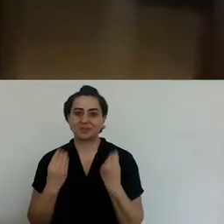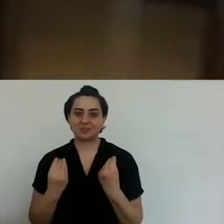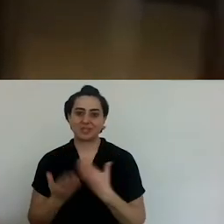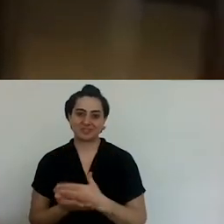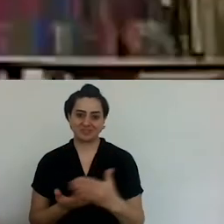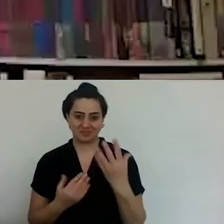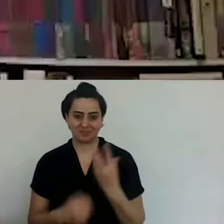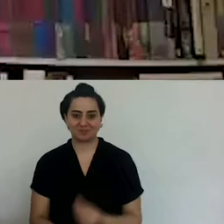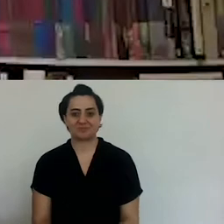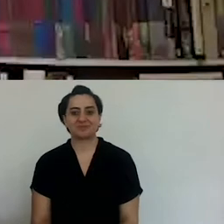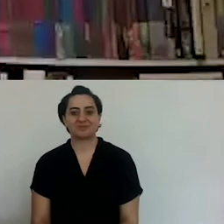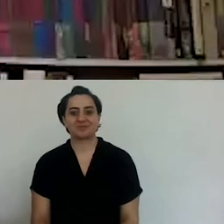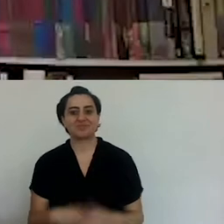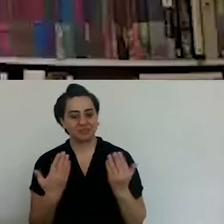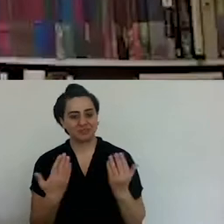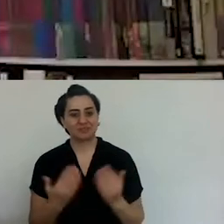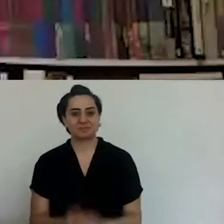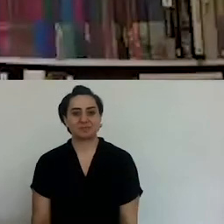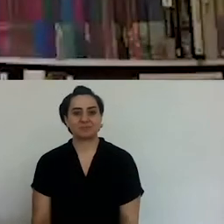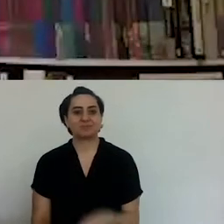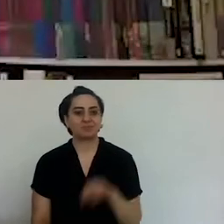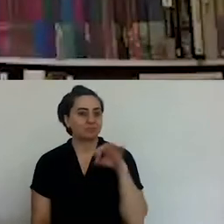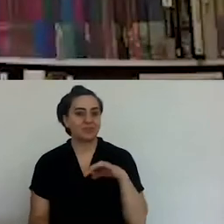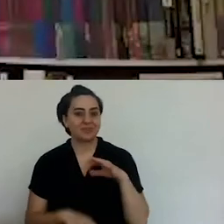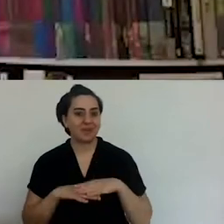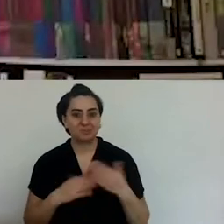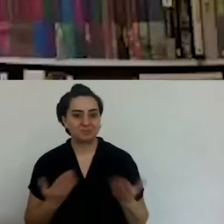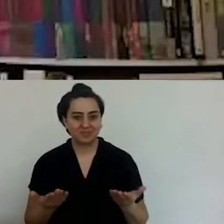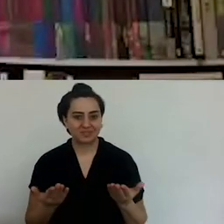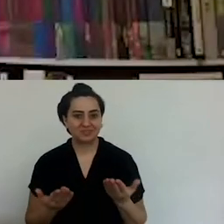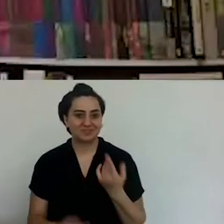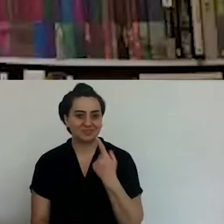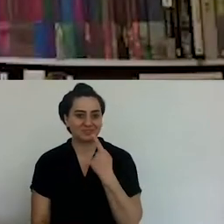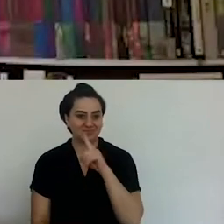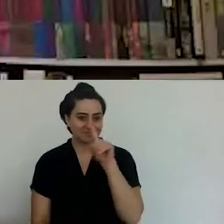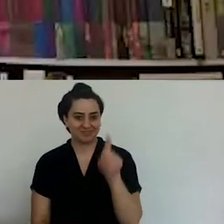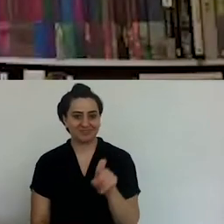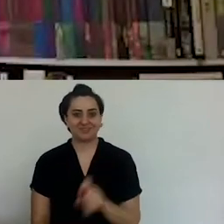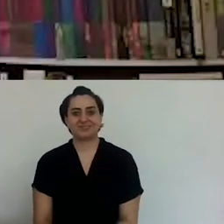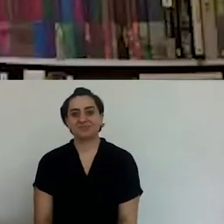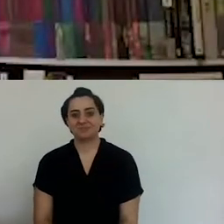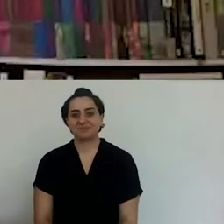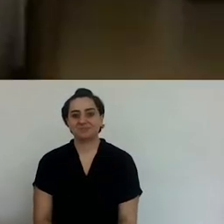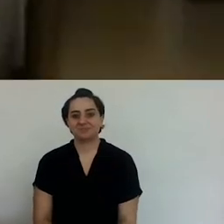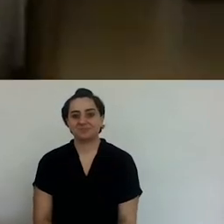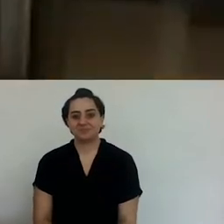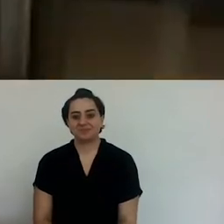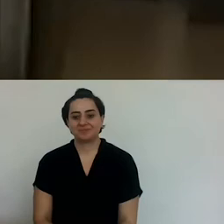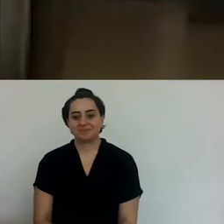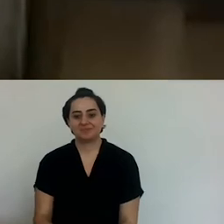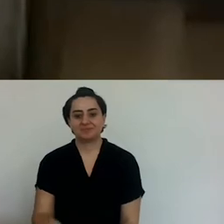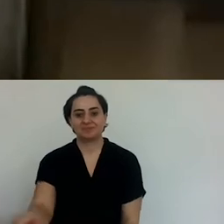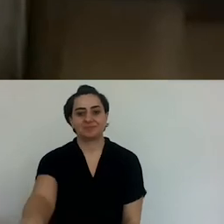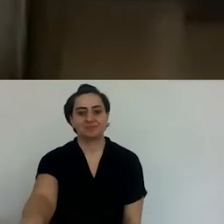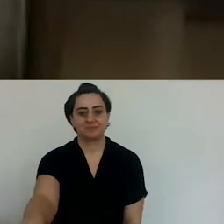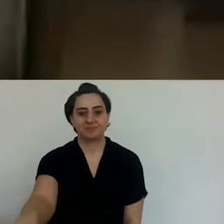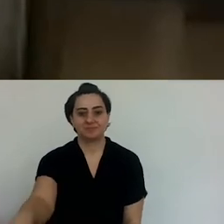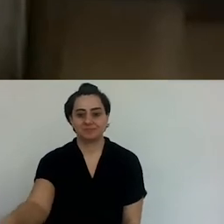the same table. I hope that it will be a very good event. Let's ask what we're going to do today.